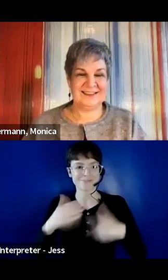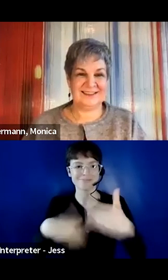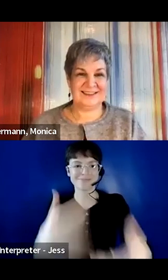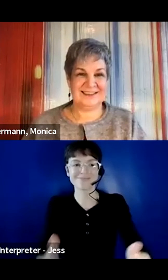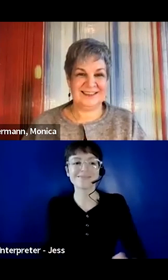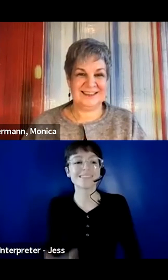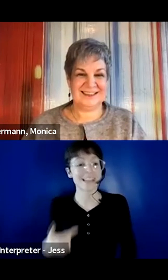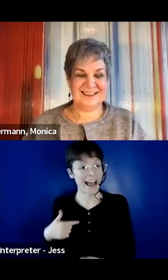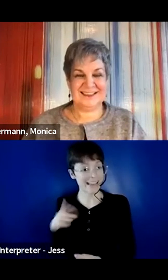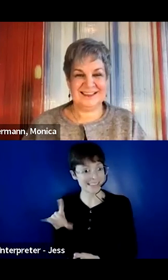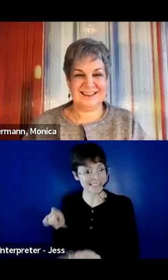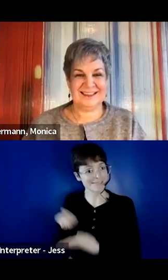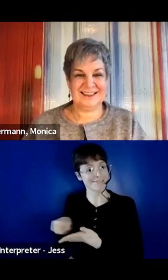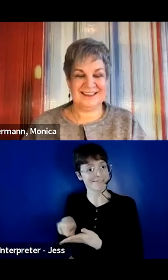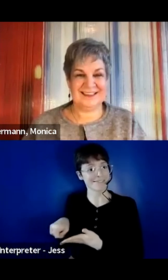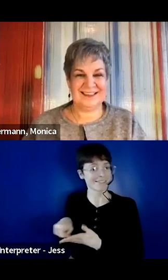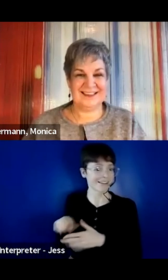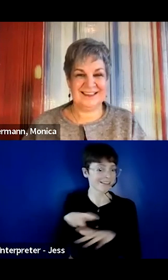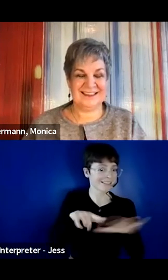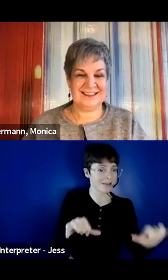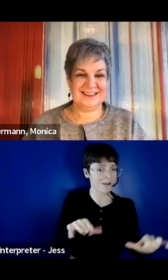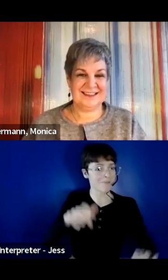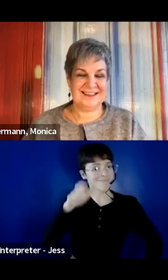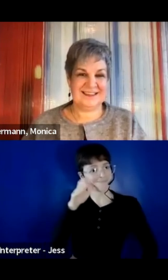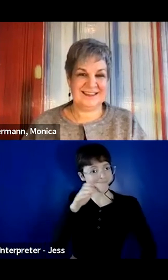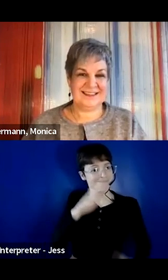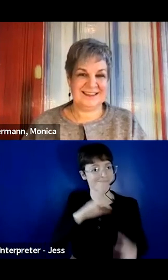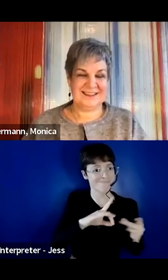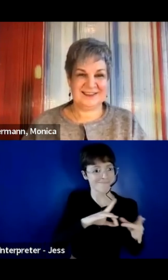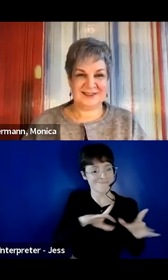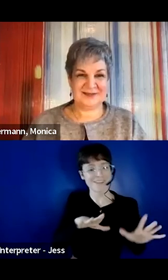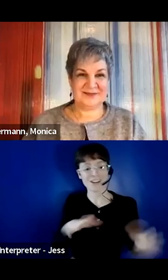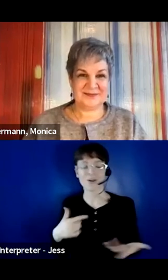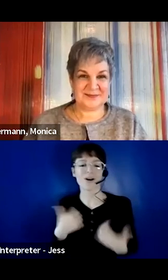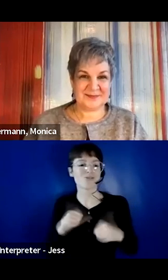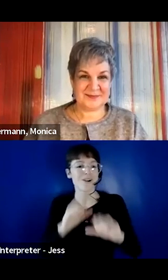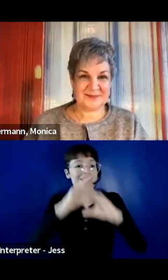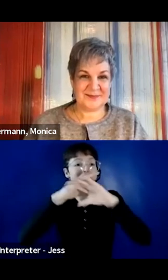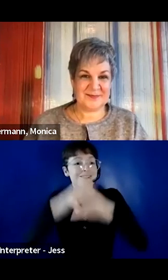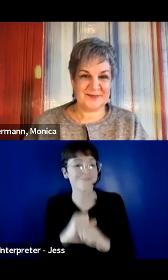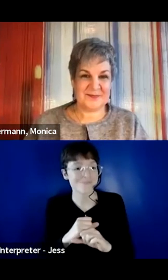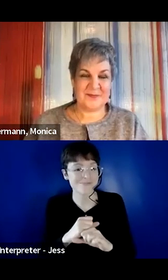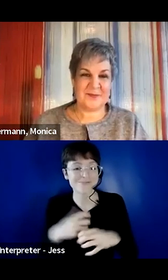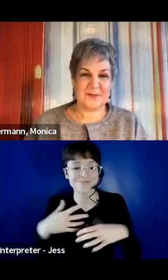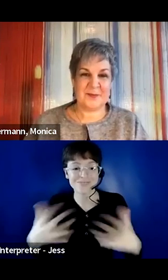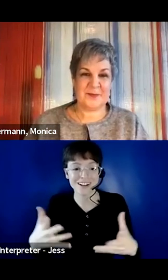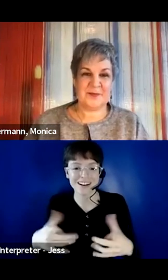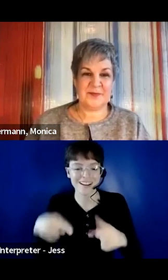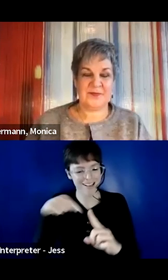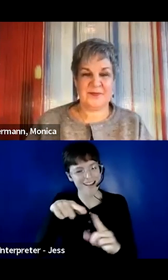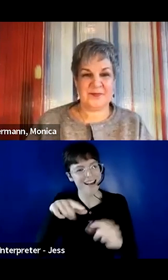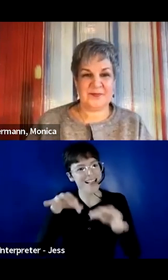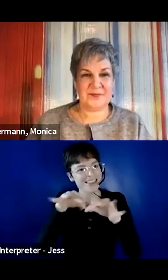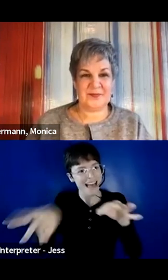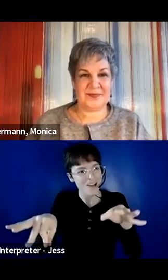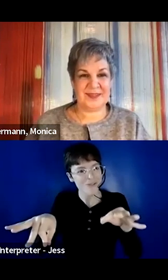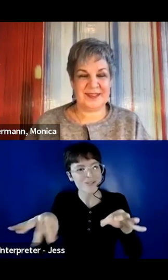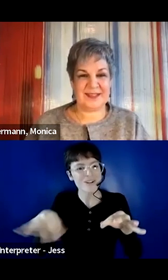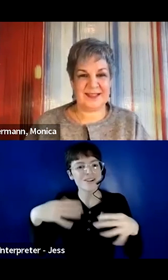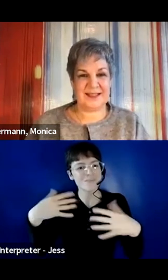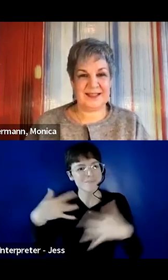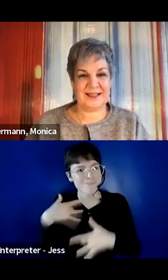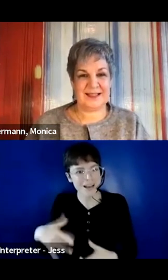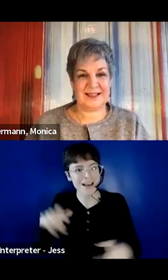notes throughout while moderating. So I'll do my best here to summarize. Um, language is always evolving. Um, you know, so,